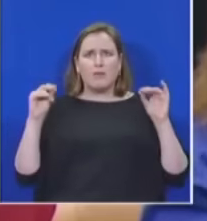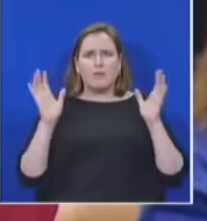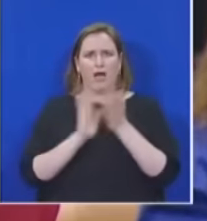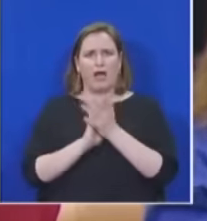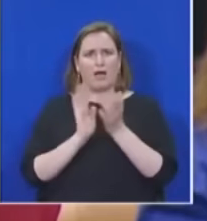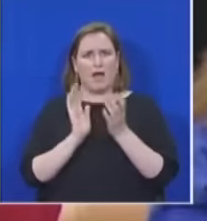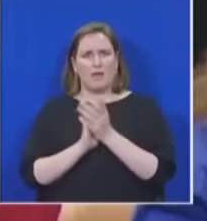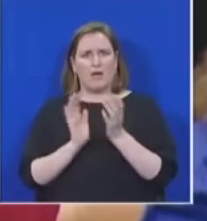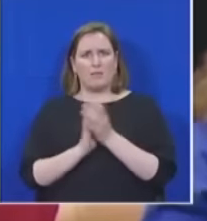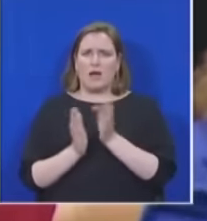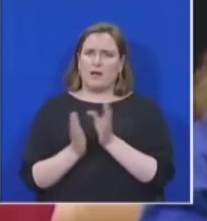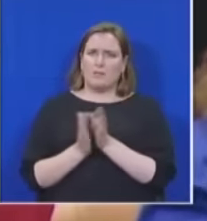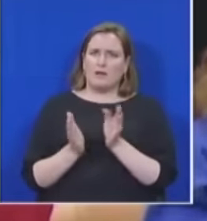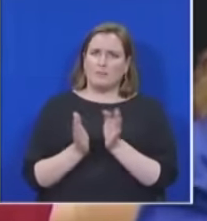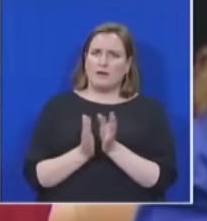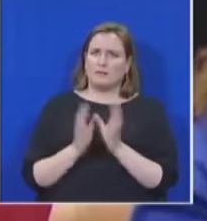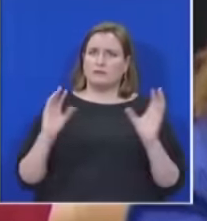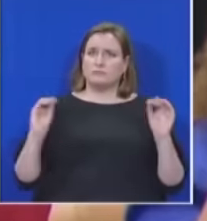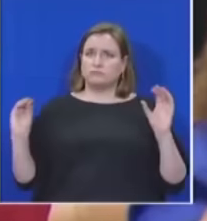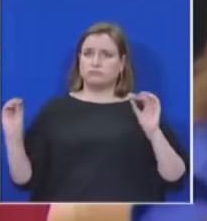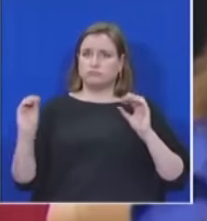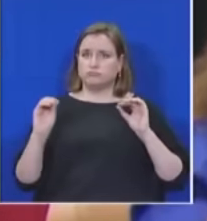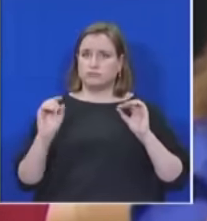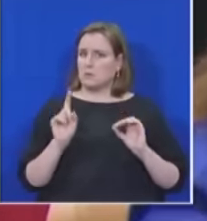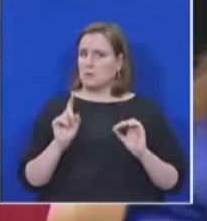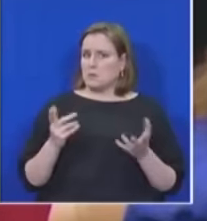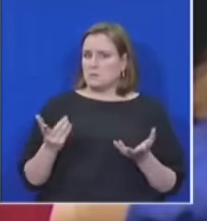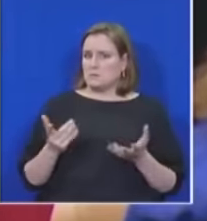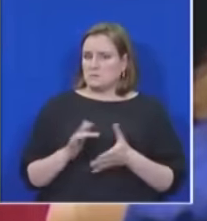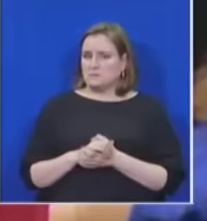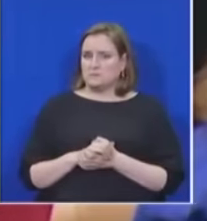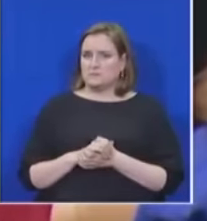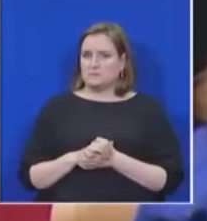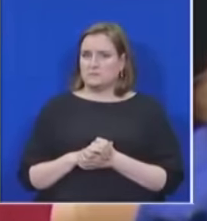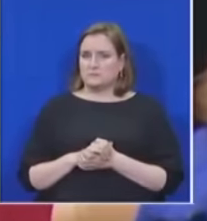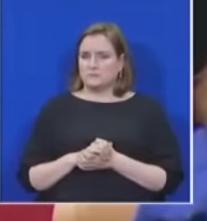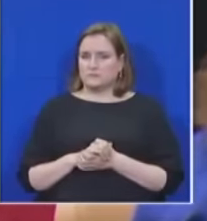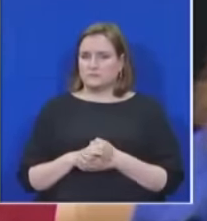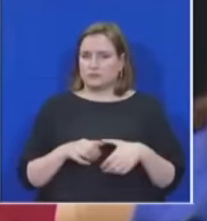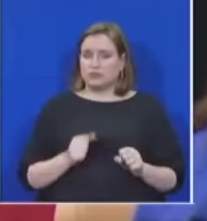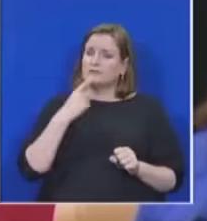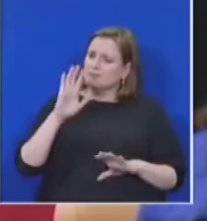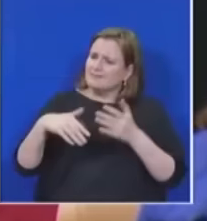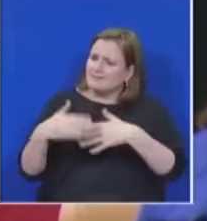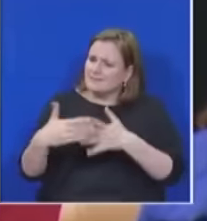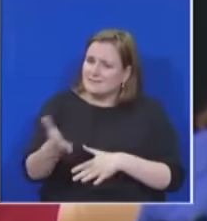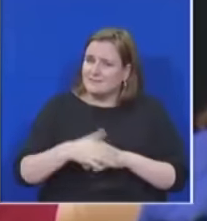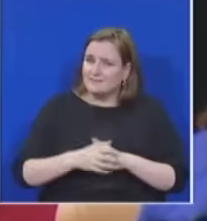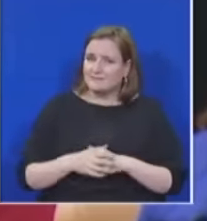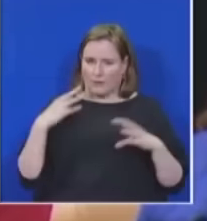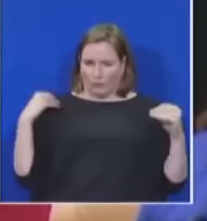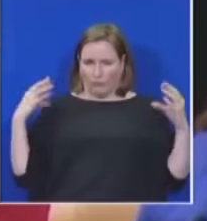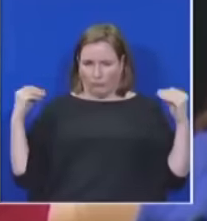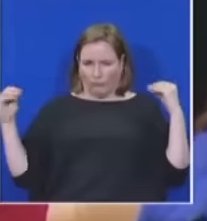Honourable Member Do not have enough resources